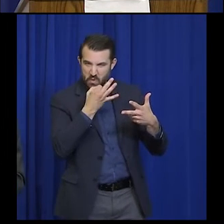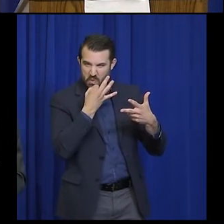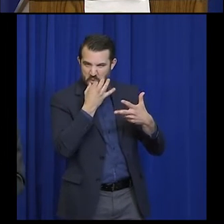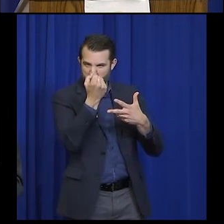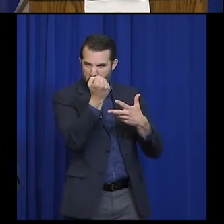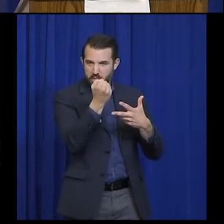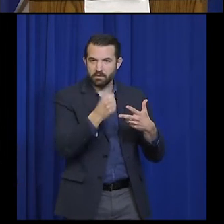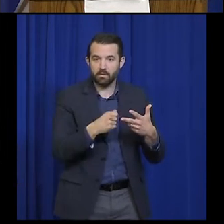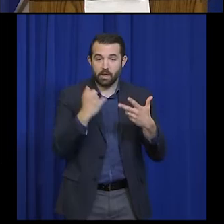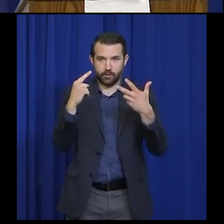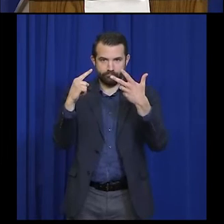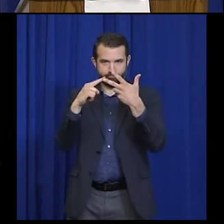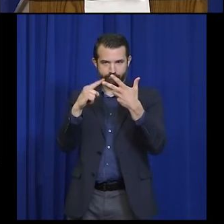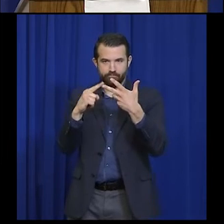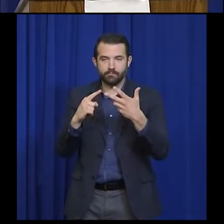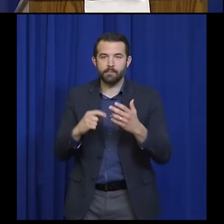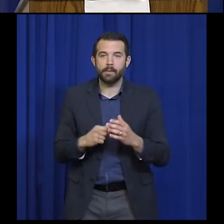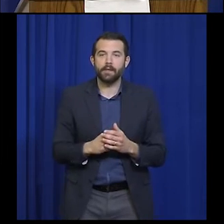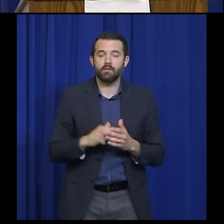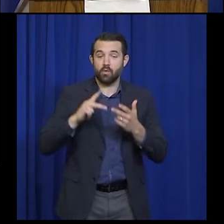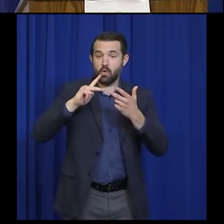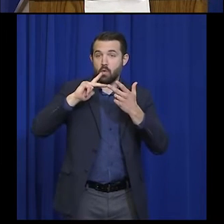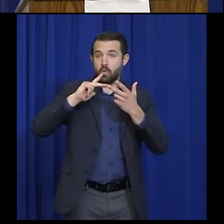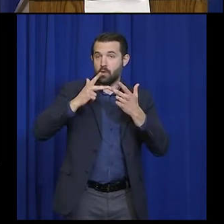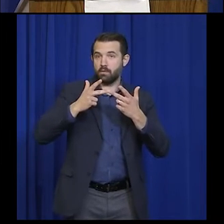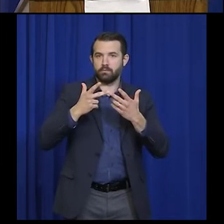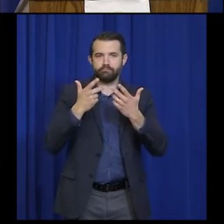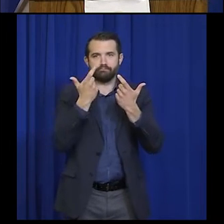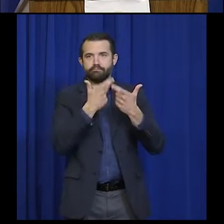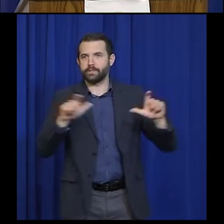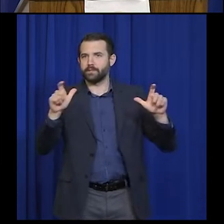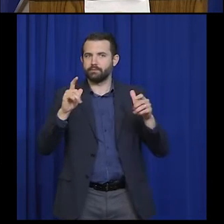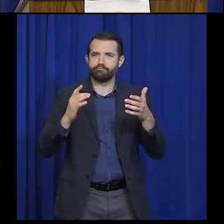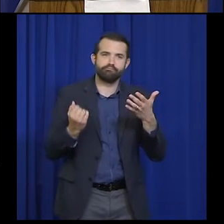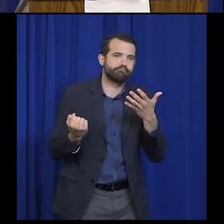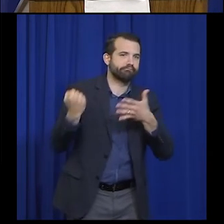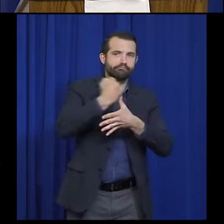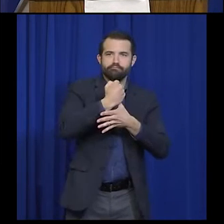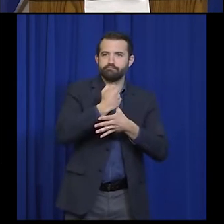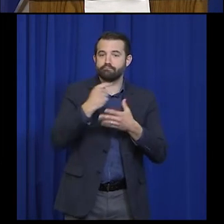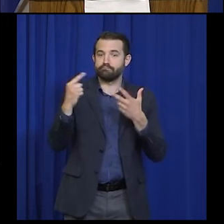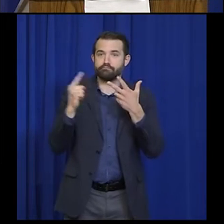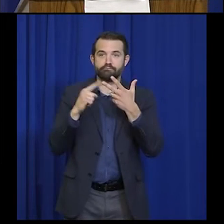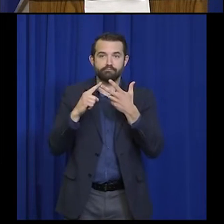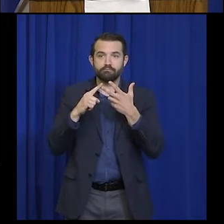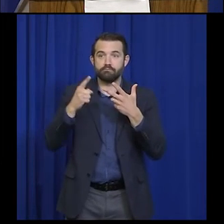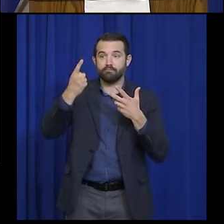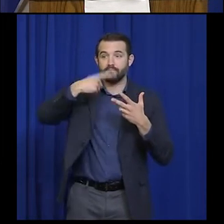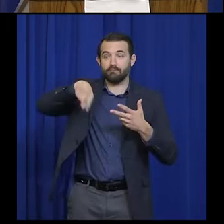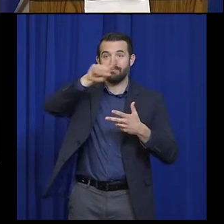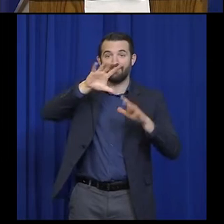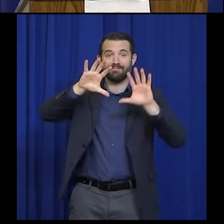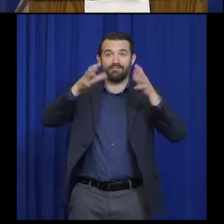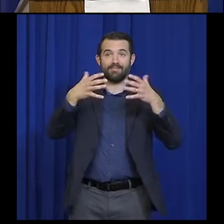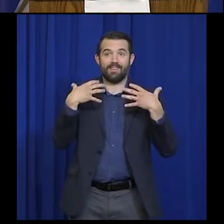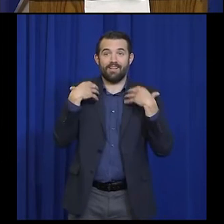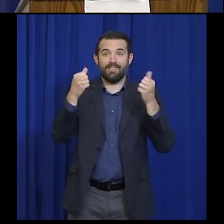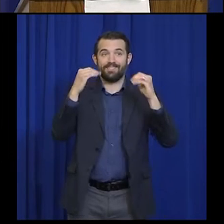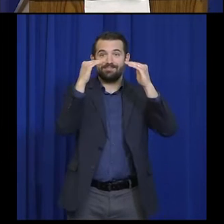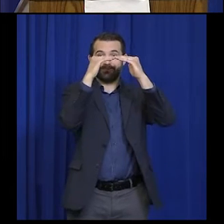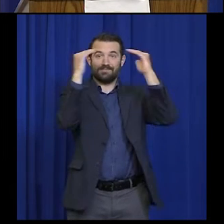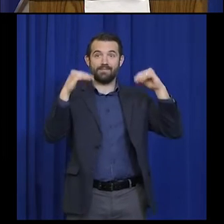And then the third pillar, the third large group that we're looking at is our overall preparedness in our health system.